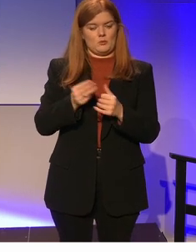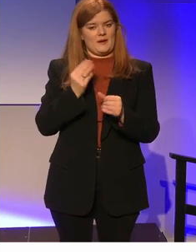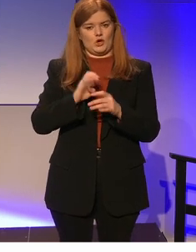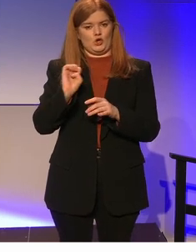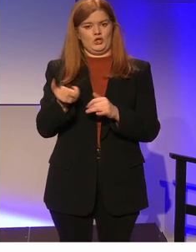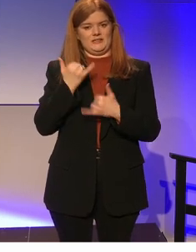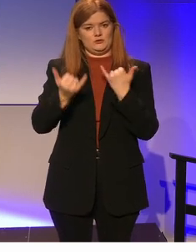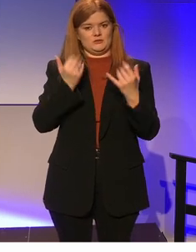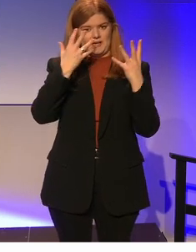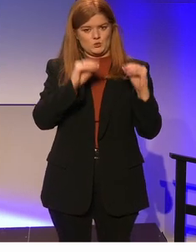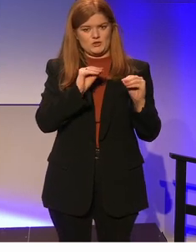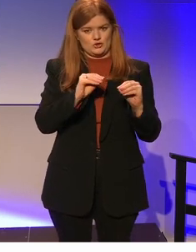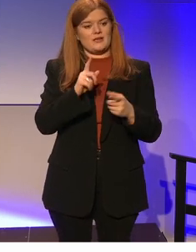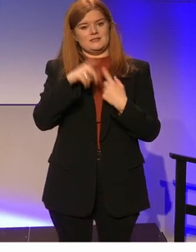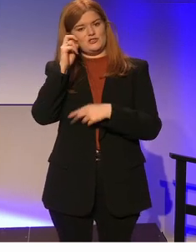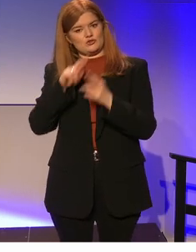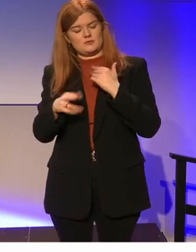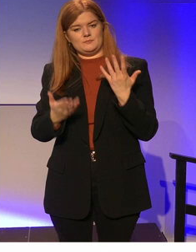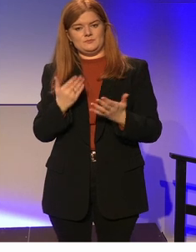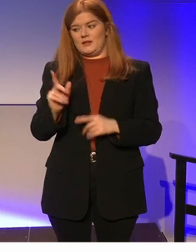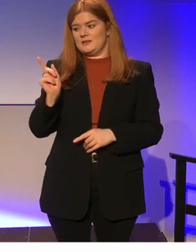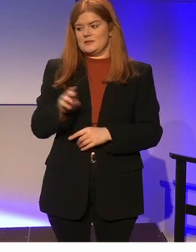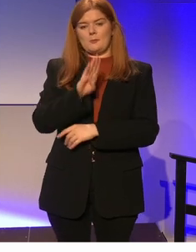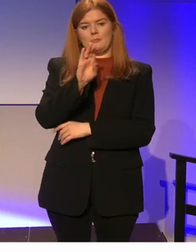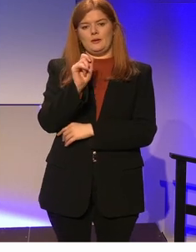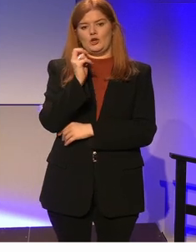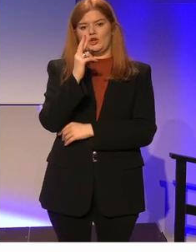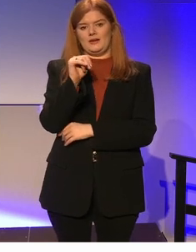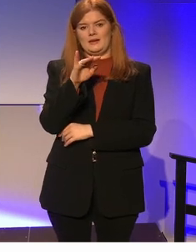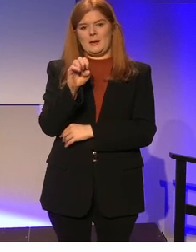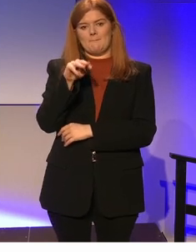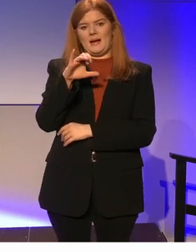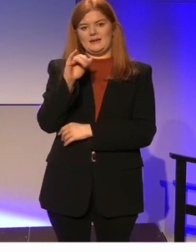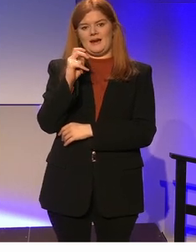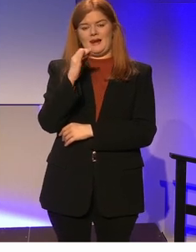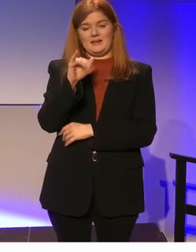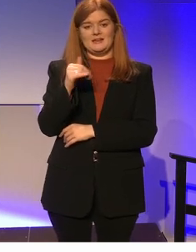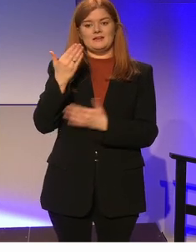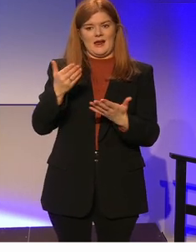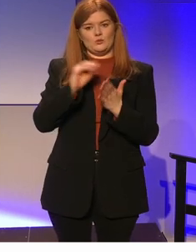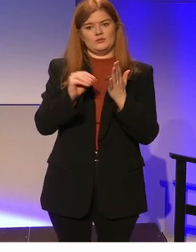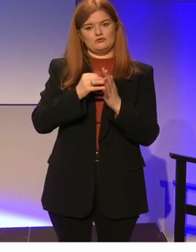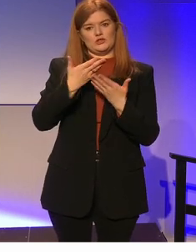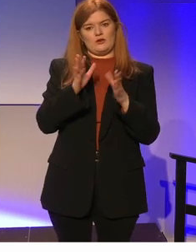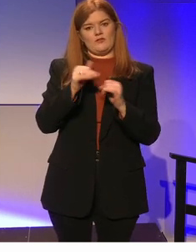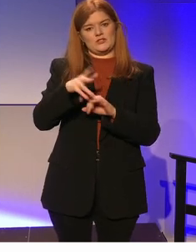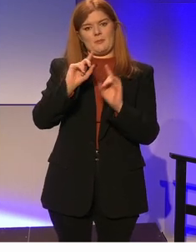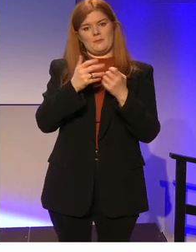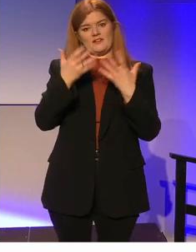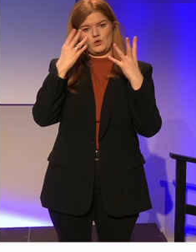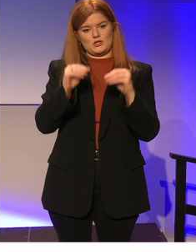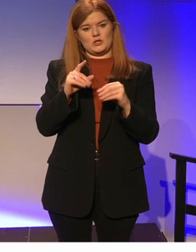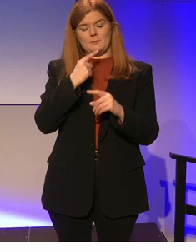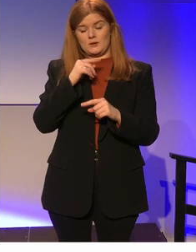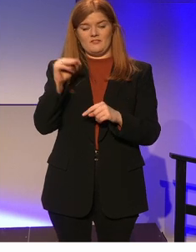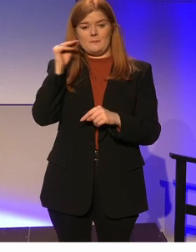and also our teachers. And this is Bernie McNally, who is now Secretary General, as we know of the Department of Education. But as a key